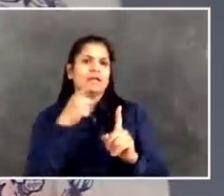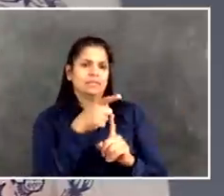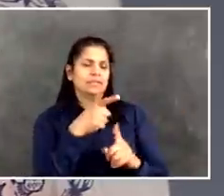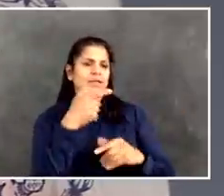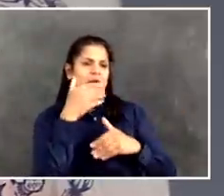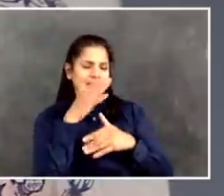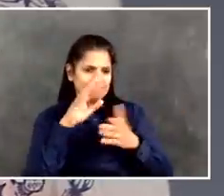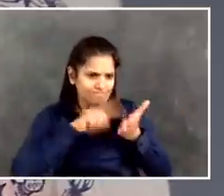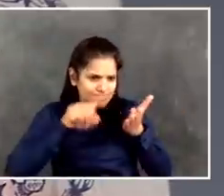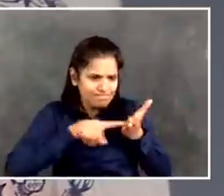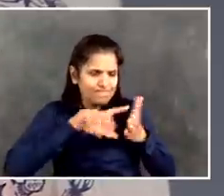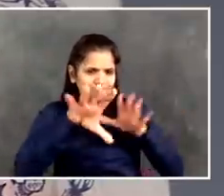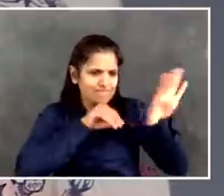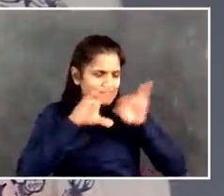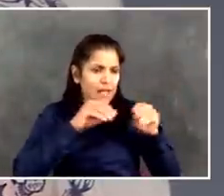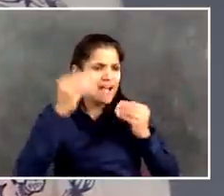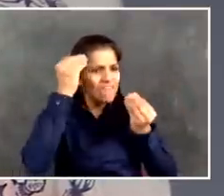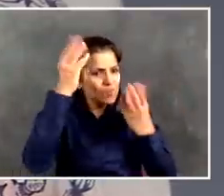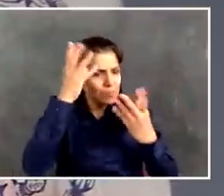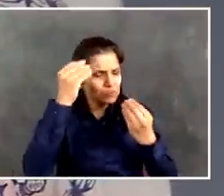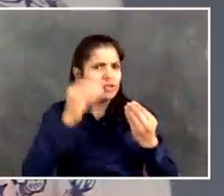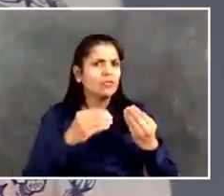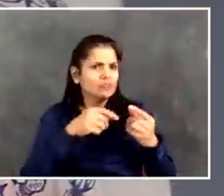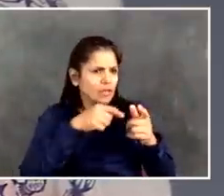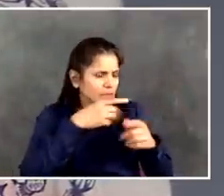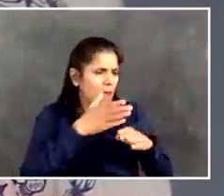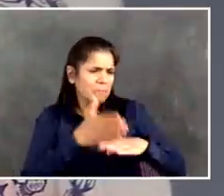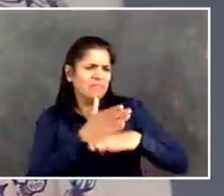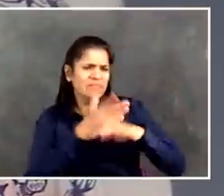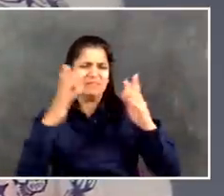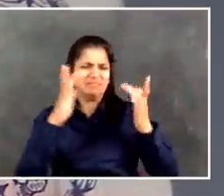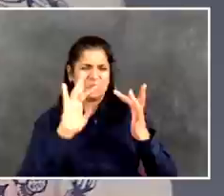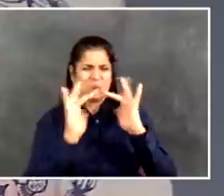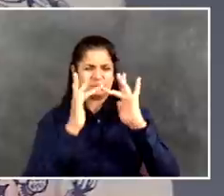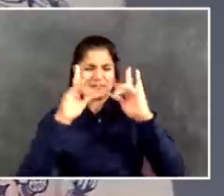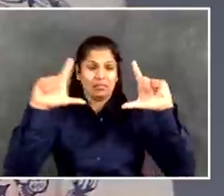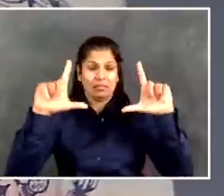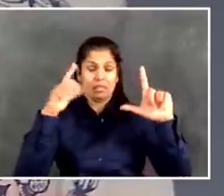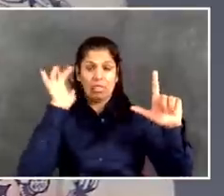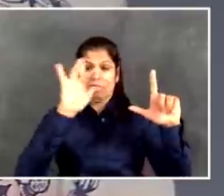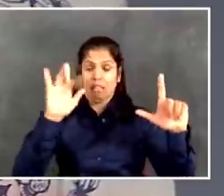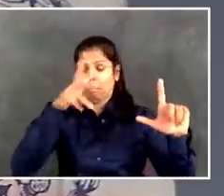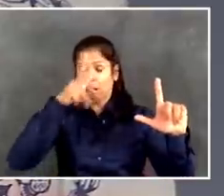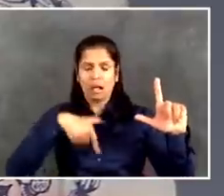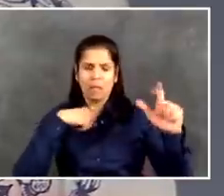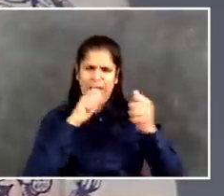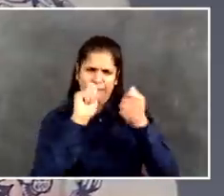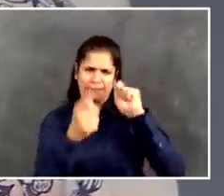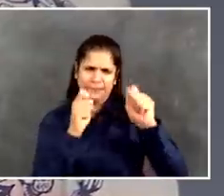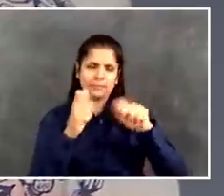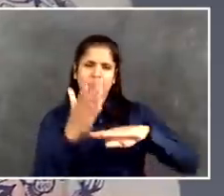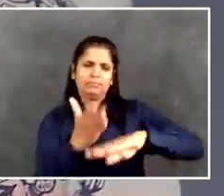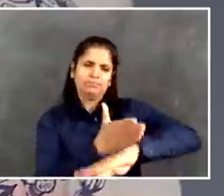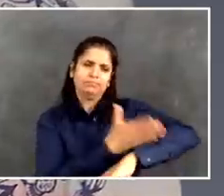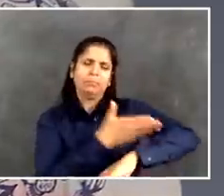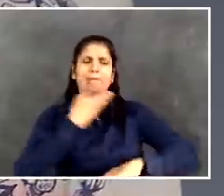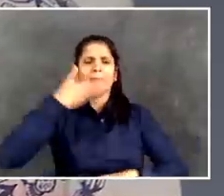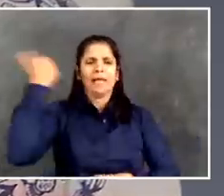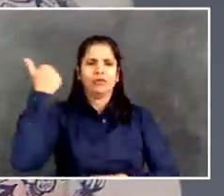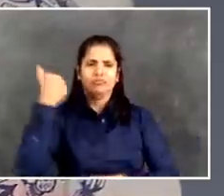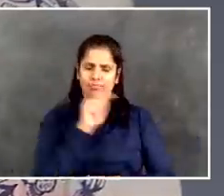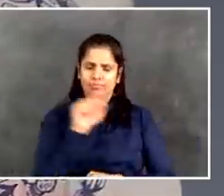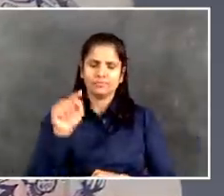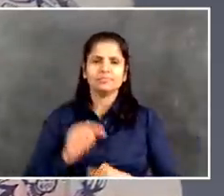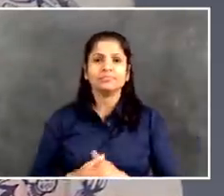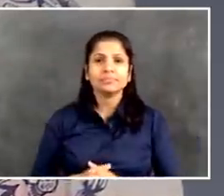So I will come back to you more on the specifics, but the overall goal and the overall instruction I've given is whatever data